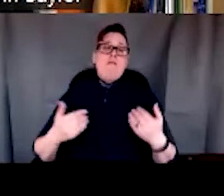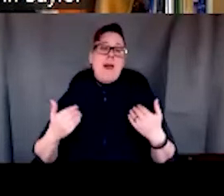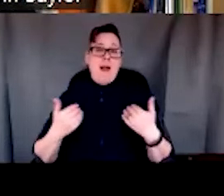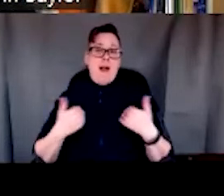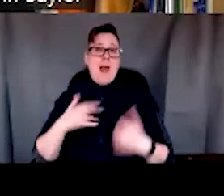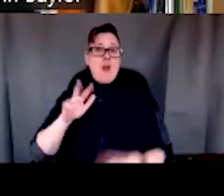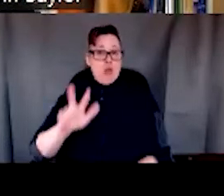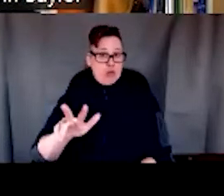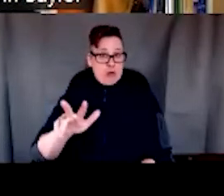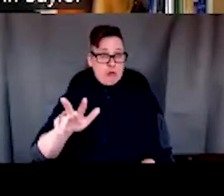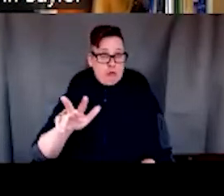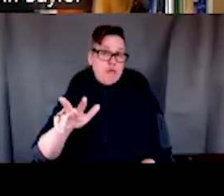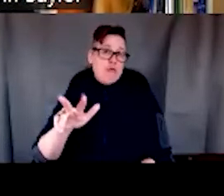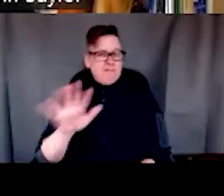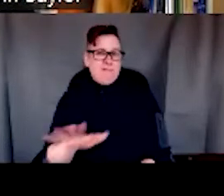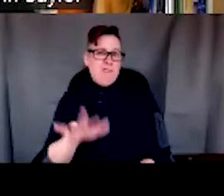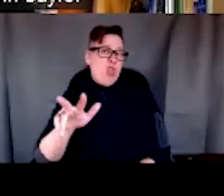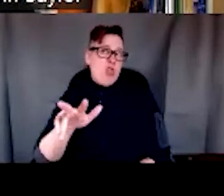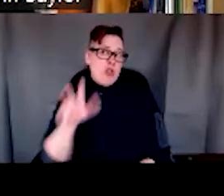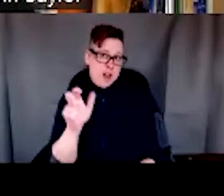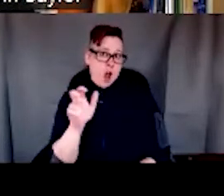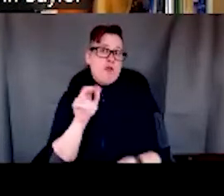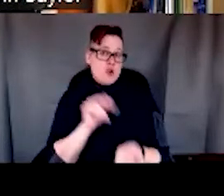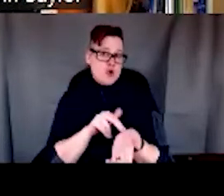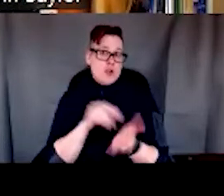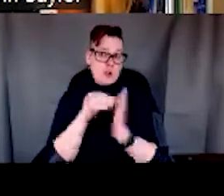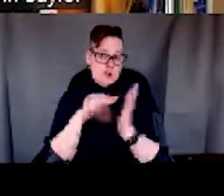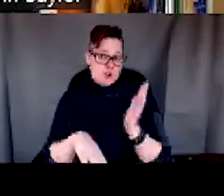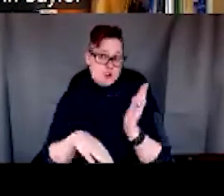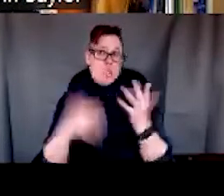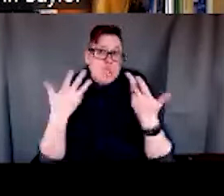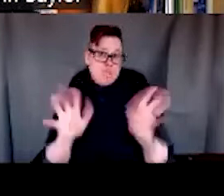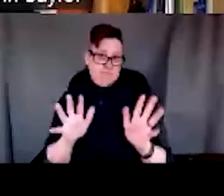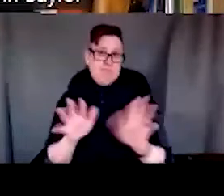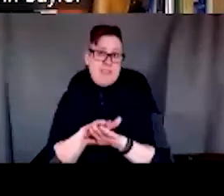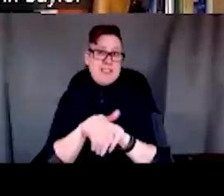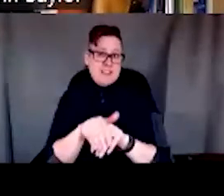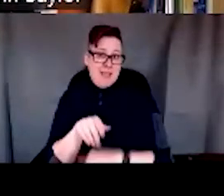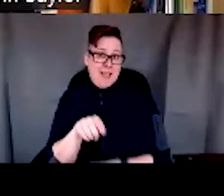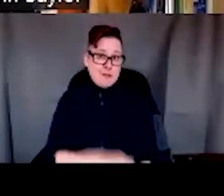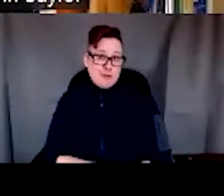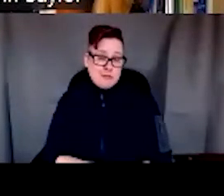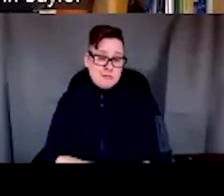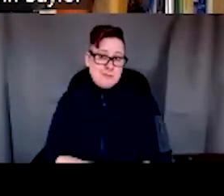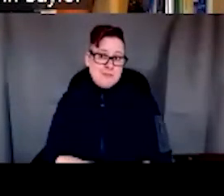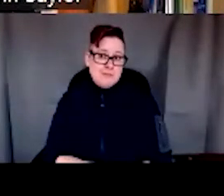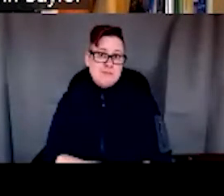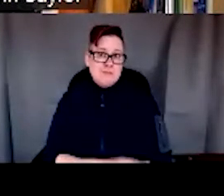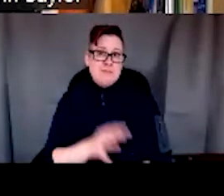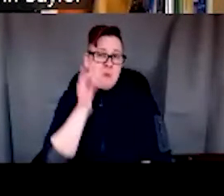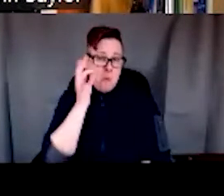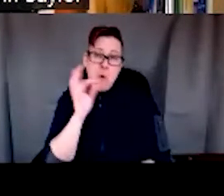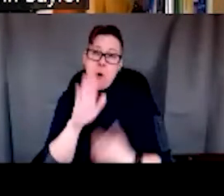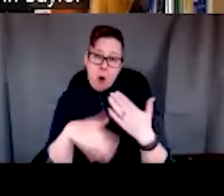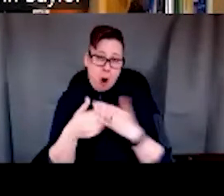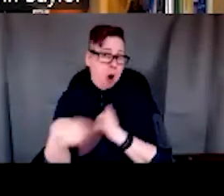300, approximately 300 nursing students participate in this simulation in almost all of